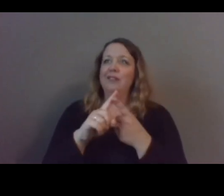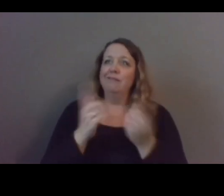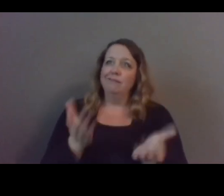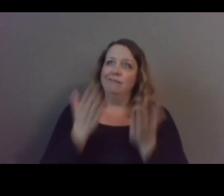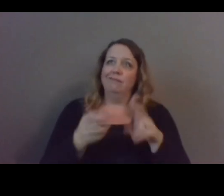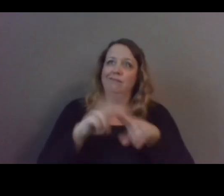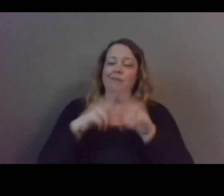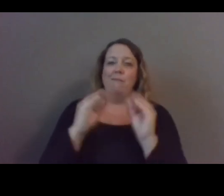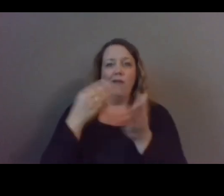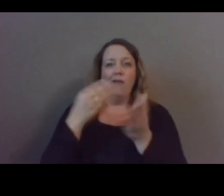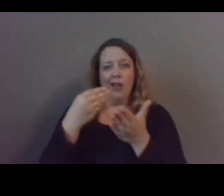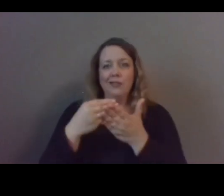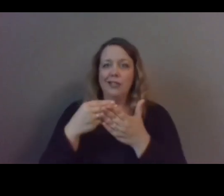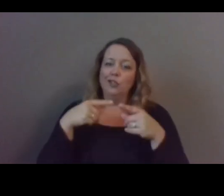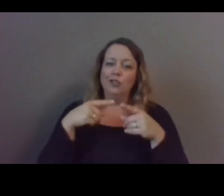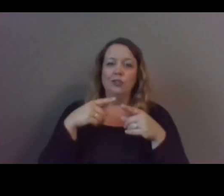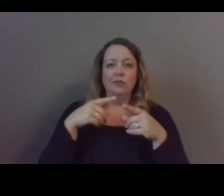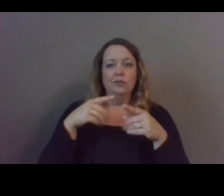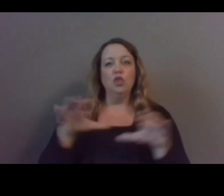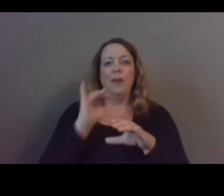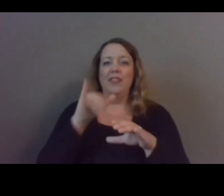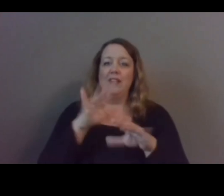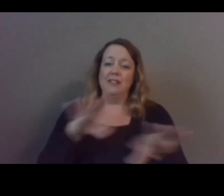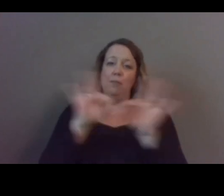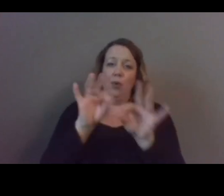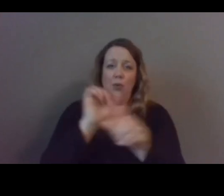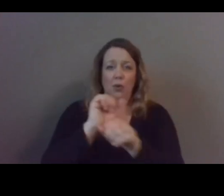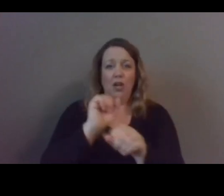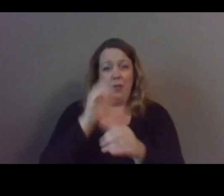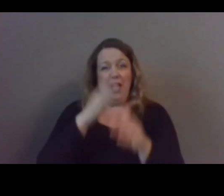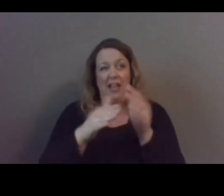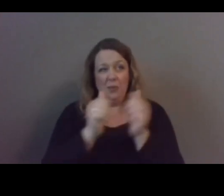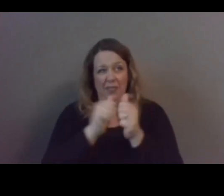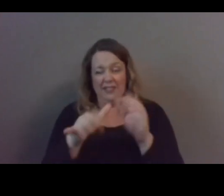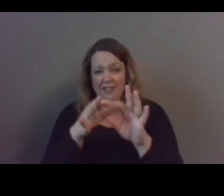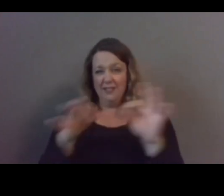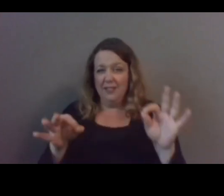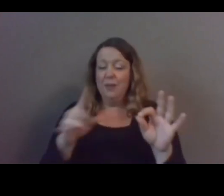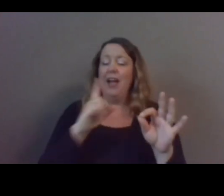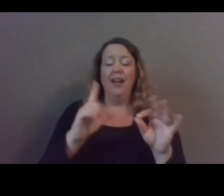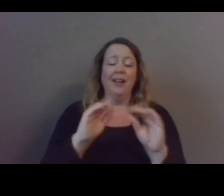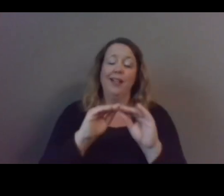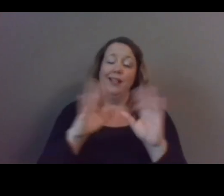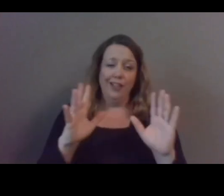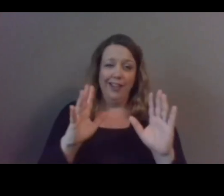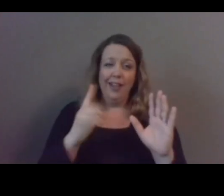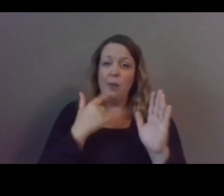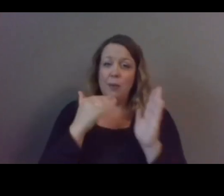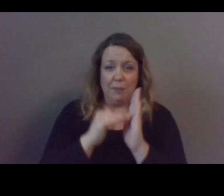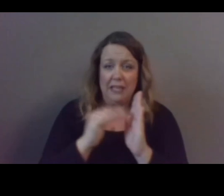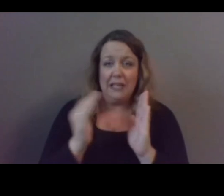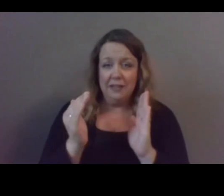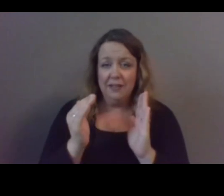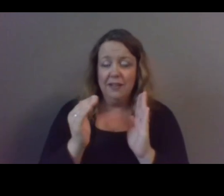programs doing this really critical work um and we'll end on this you know this is i already said this before but this is clearly one of the most important issues to address of our time